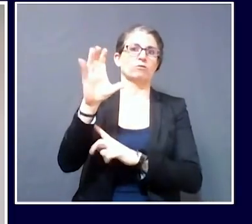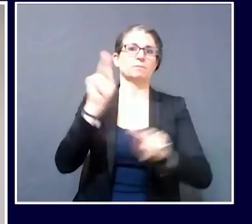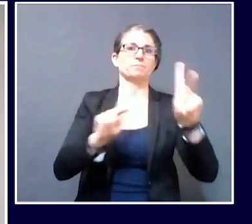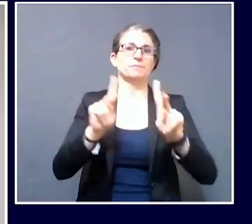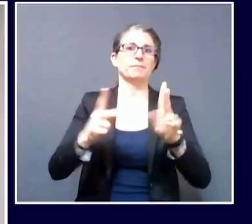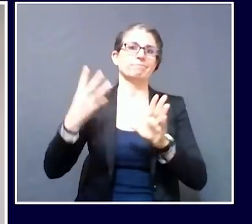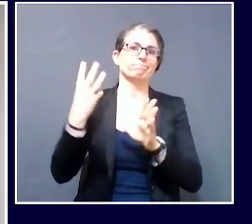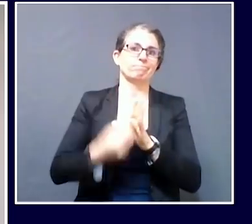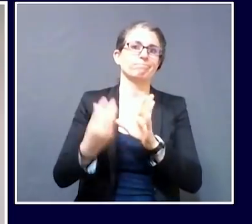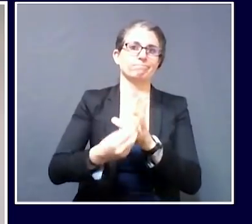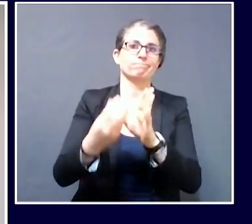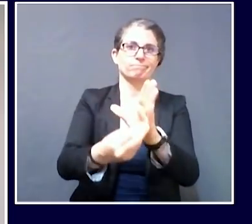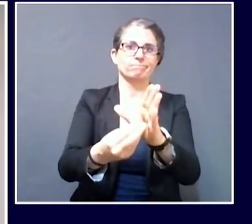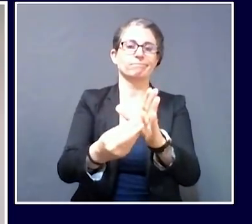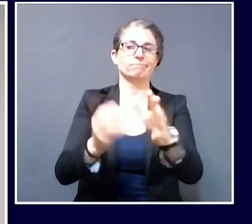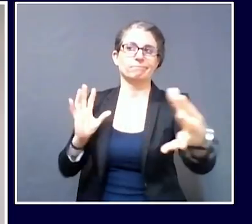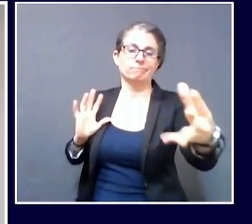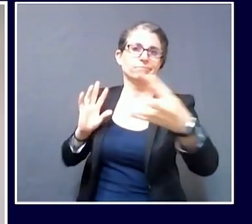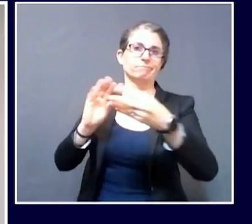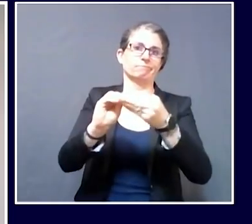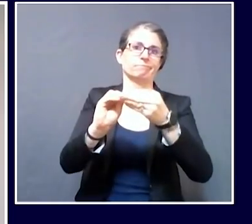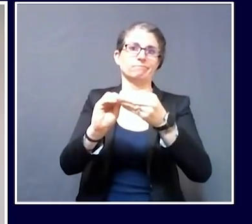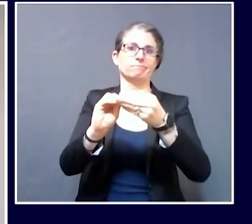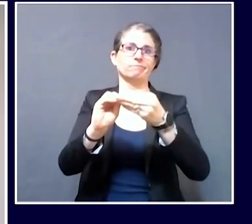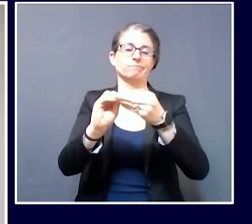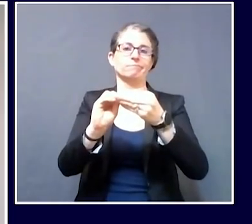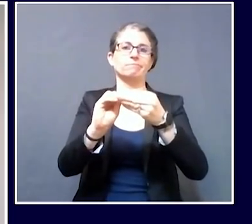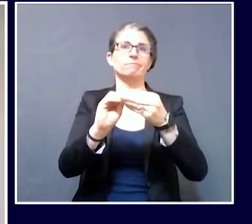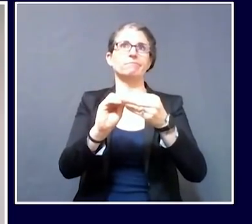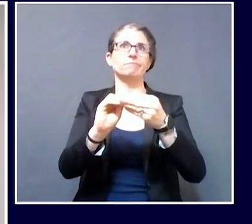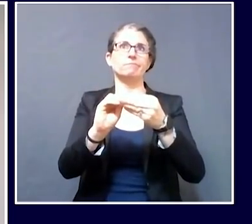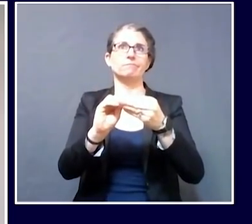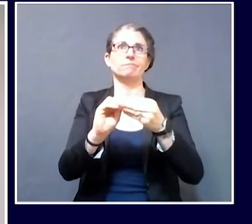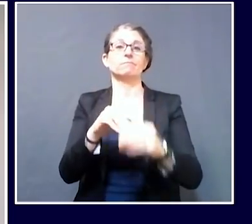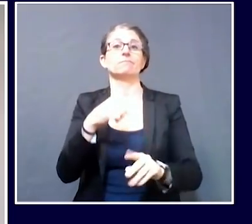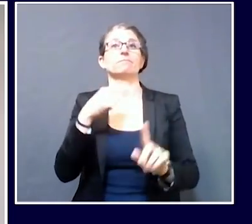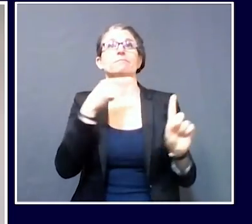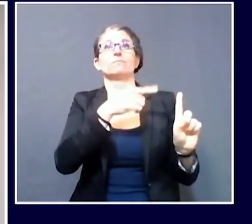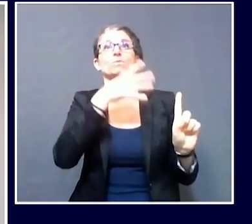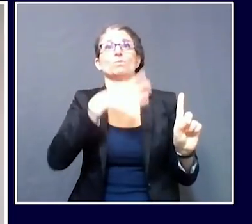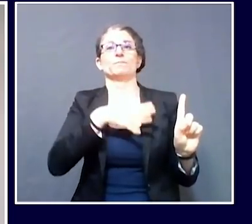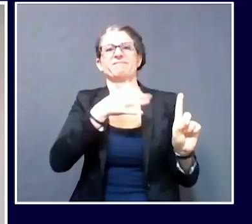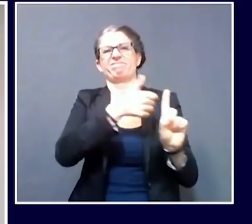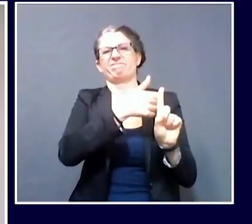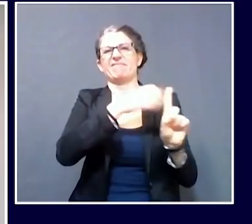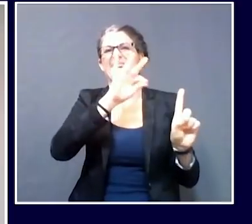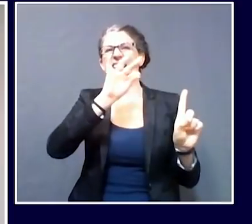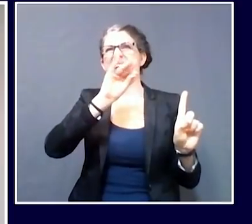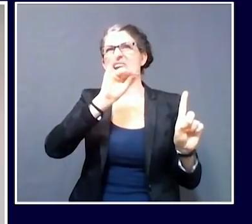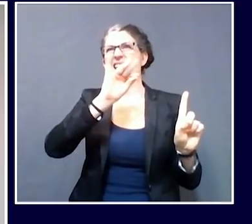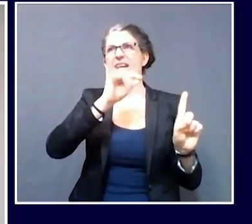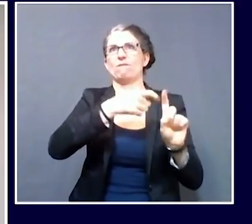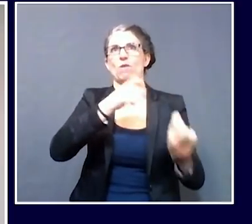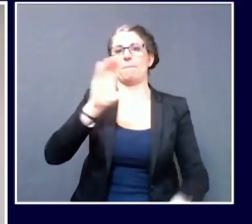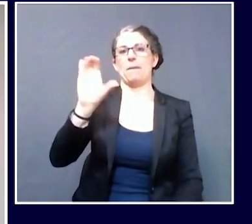coronavirus across the state. She was a woman in her 90s from Cumberland County.